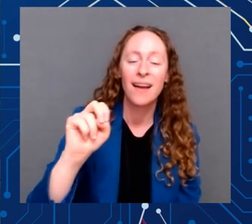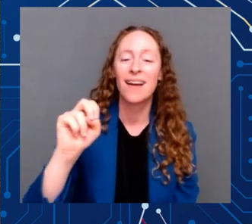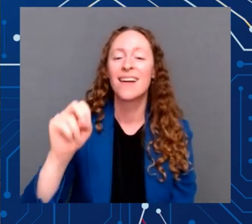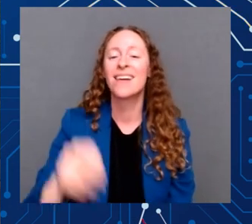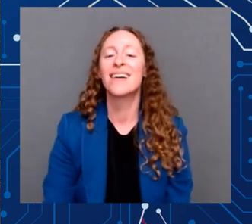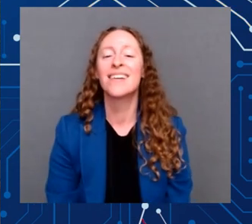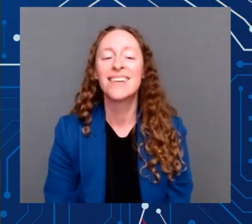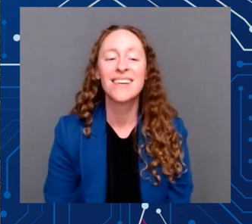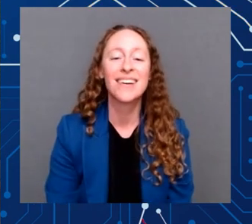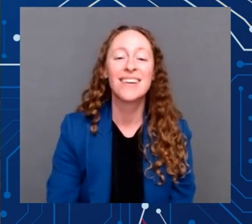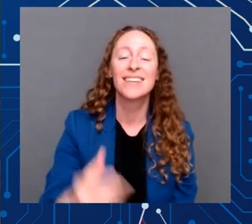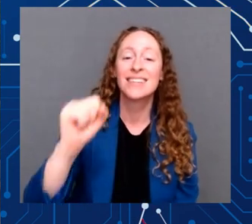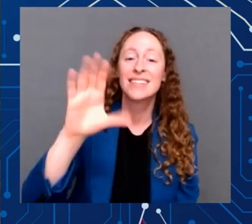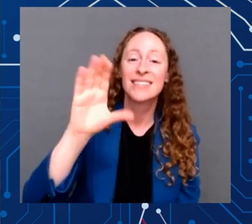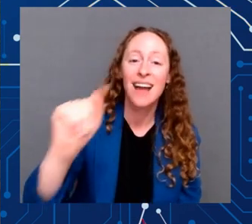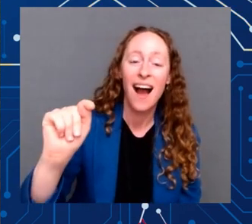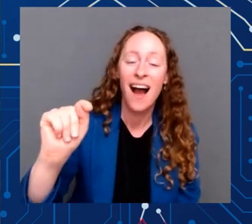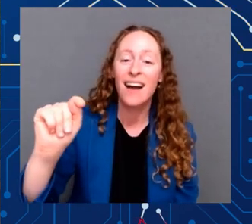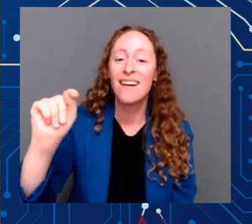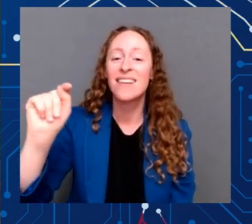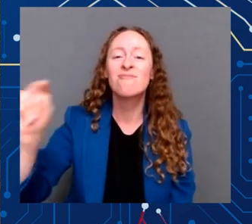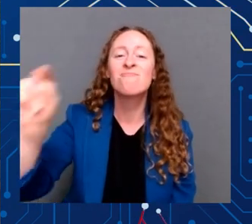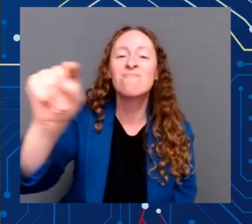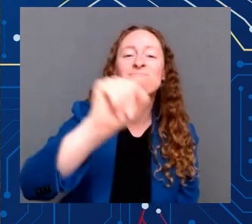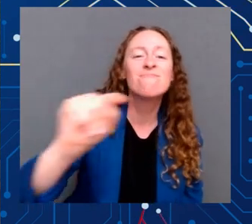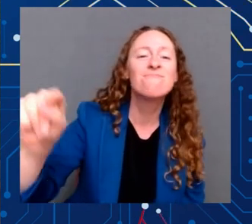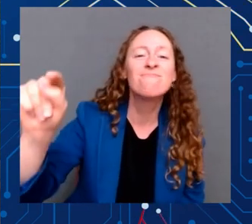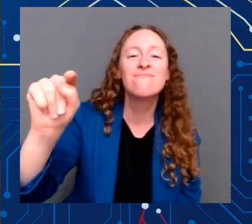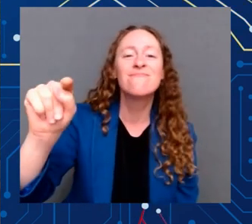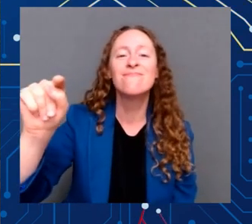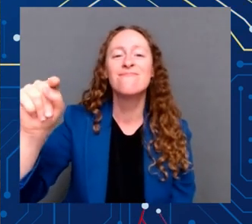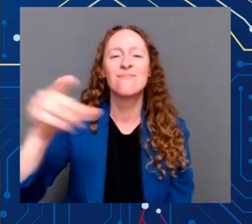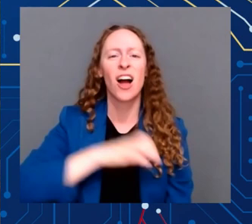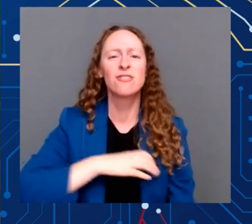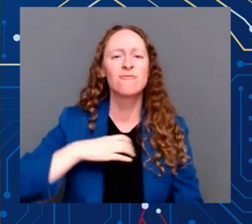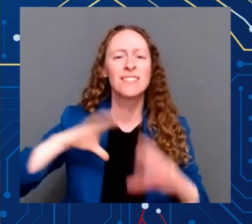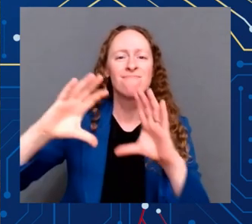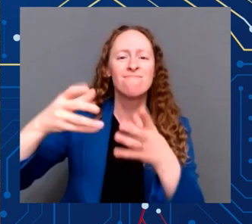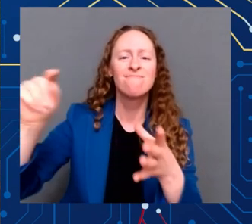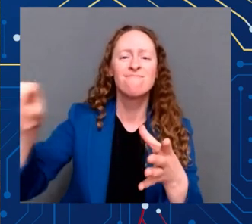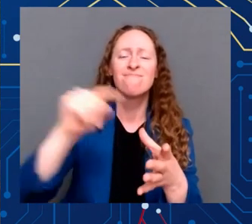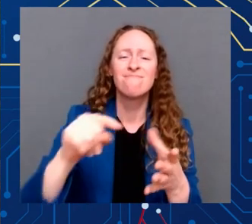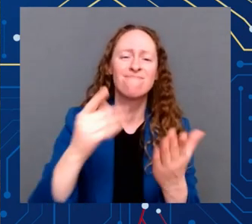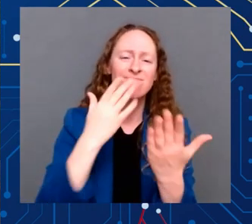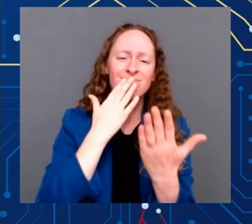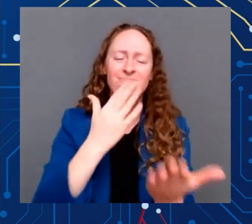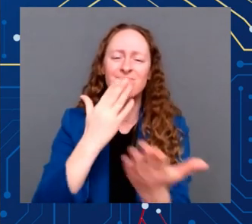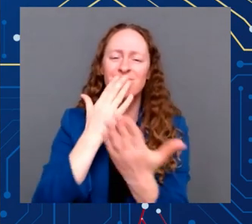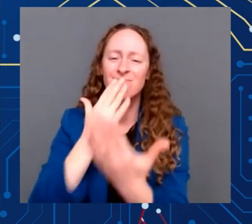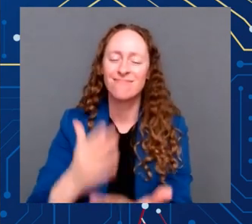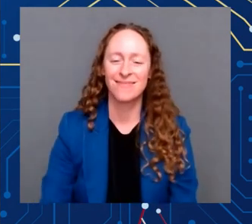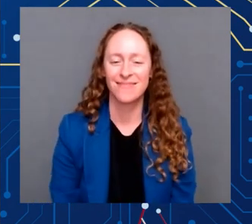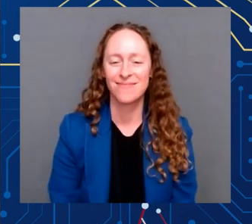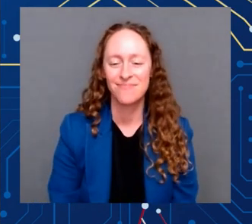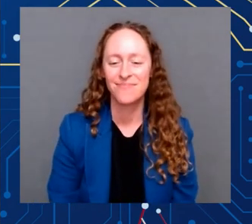and subcommittee chairs and all of our members. And I join the leader, and he knows how